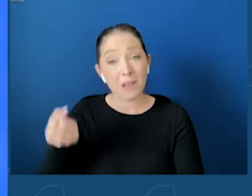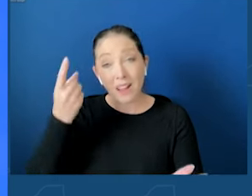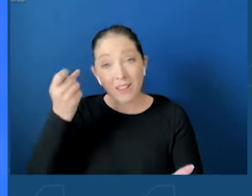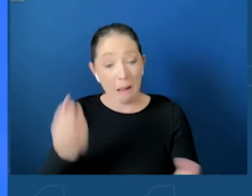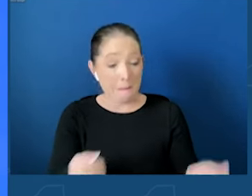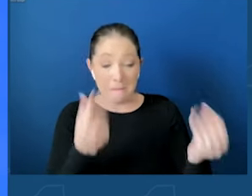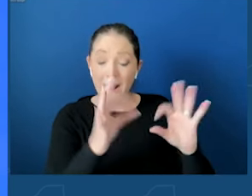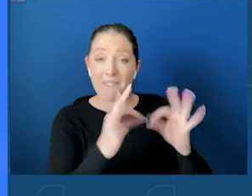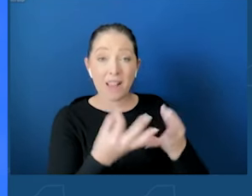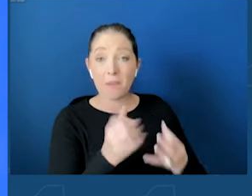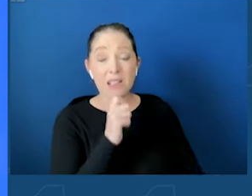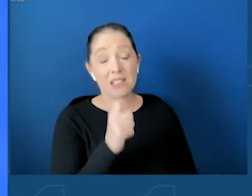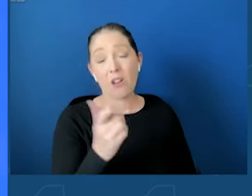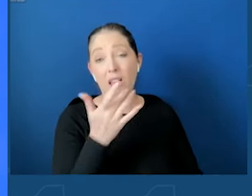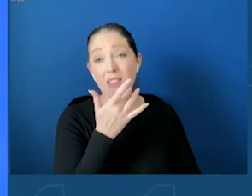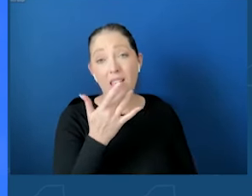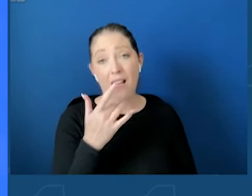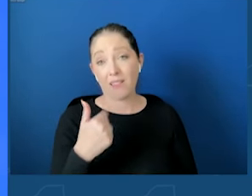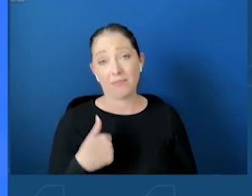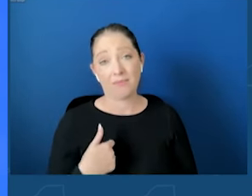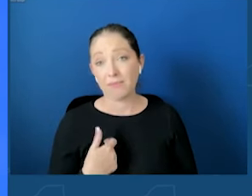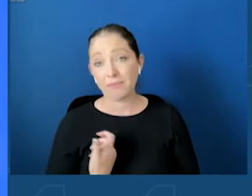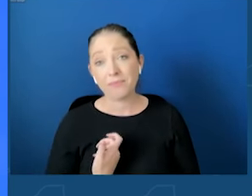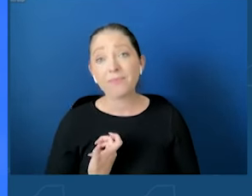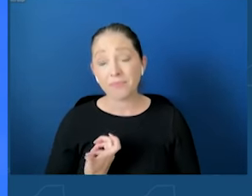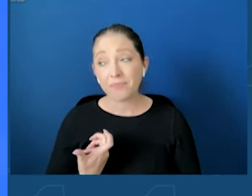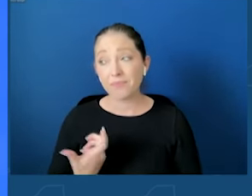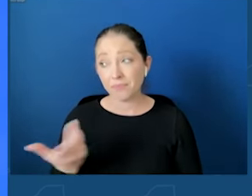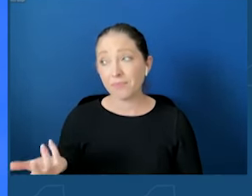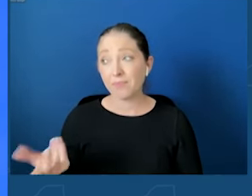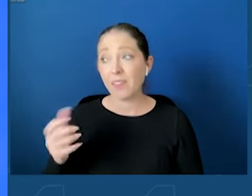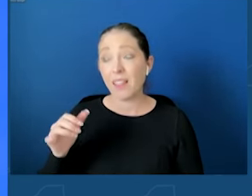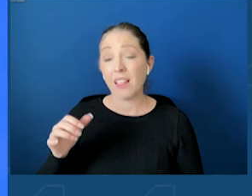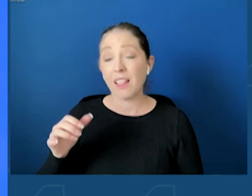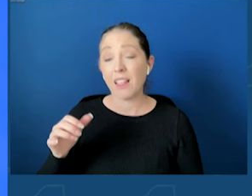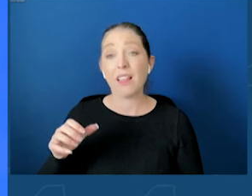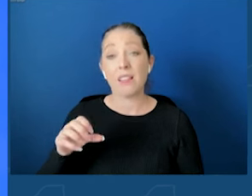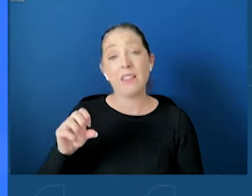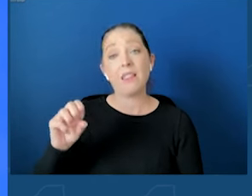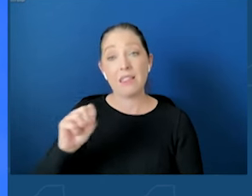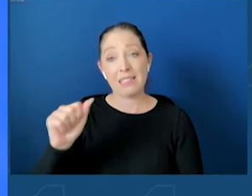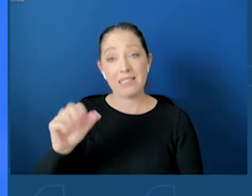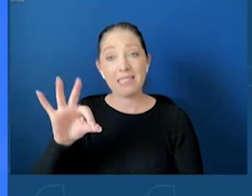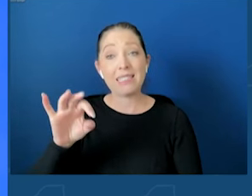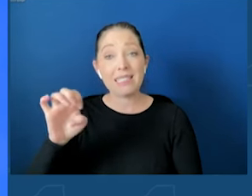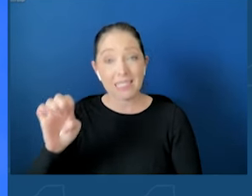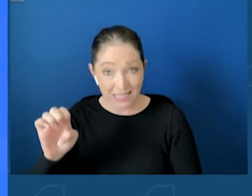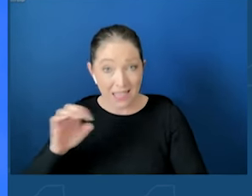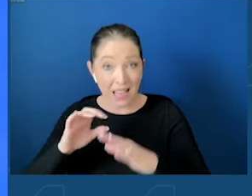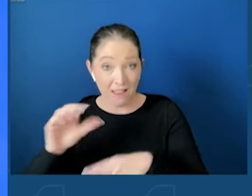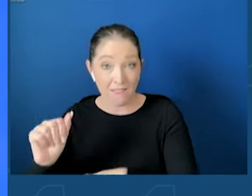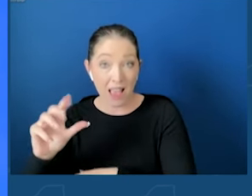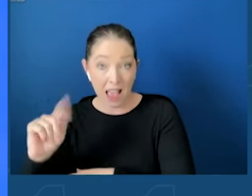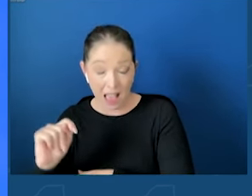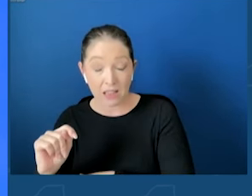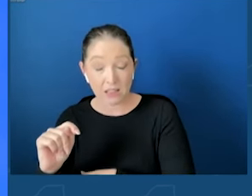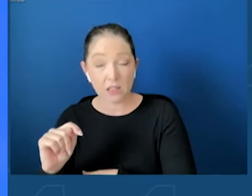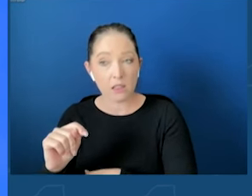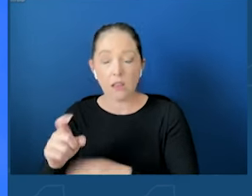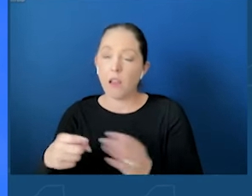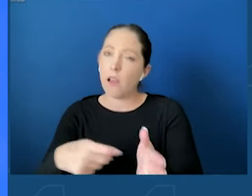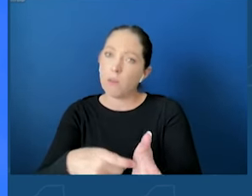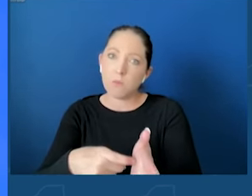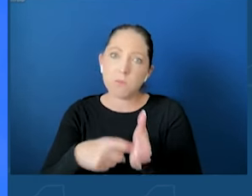The Stop Addictive Feed Exploitation for Children's Act Safe for the Kids is necessary to stop addictive